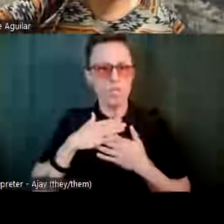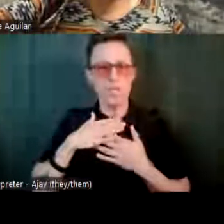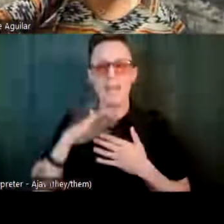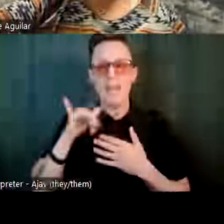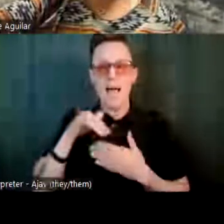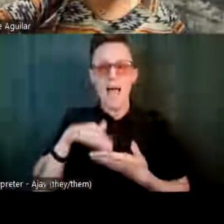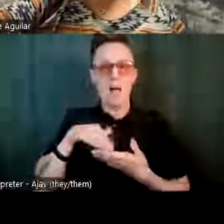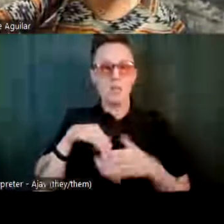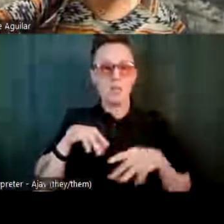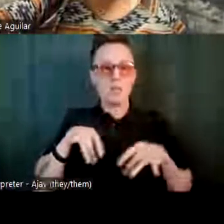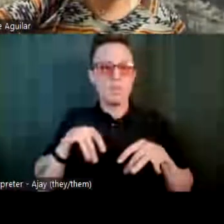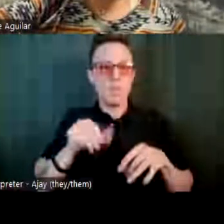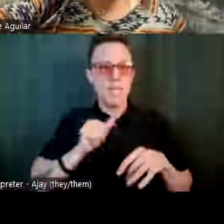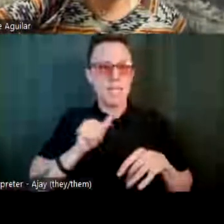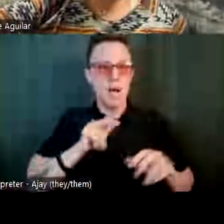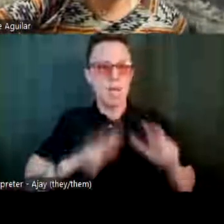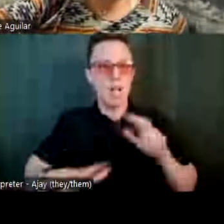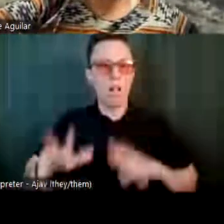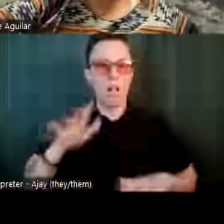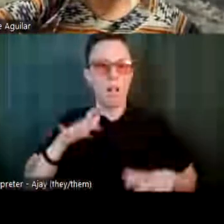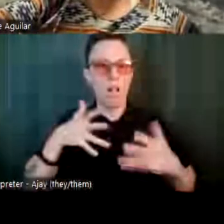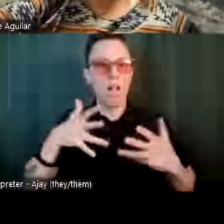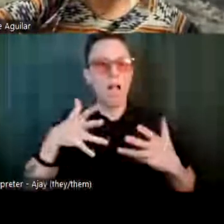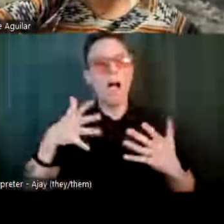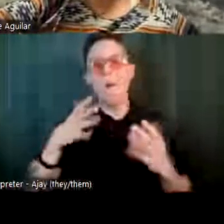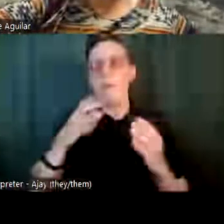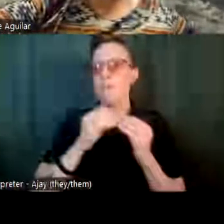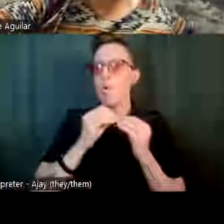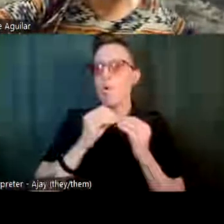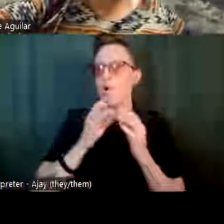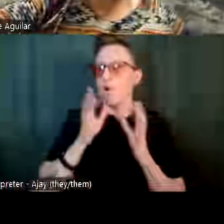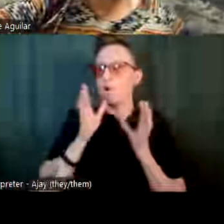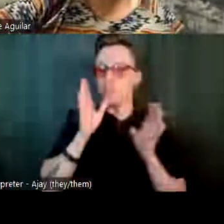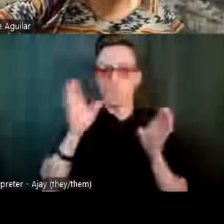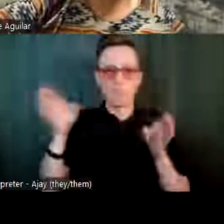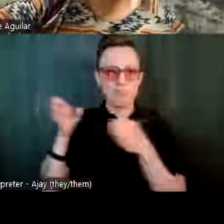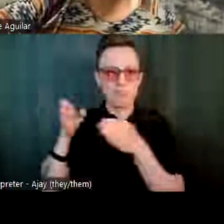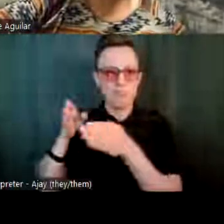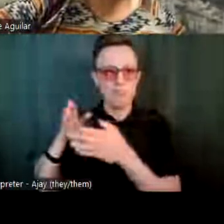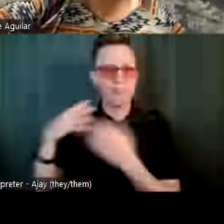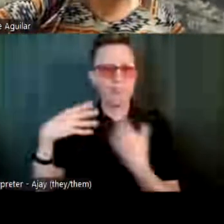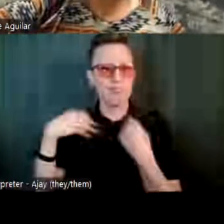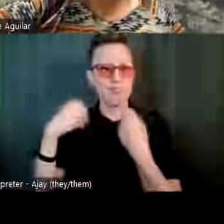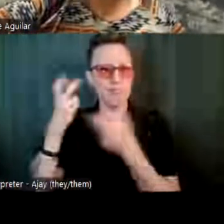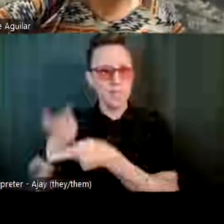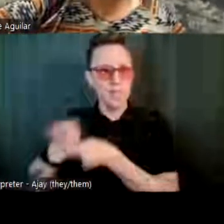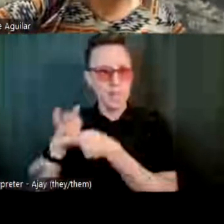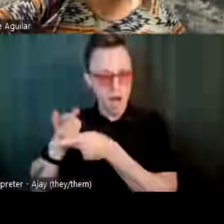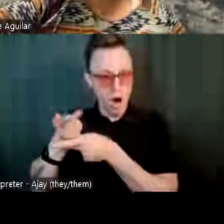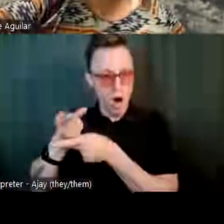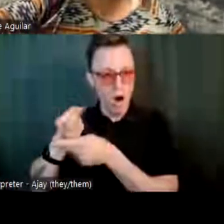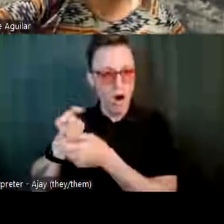on my part. I tend to focus on health care, and I usually tell people,